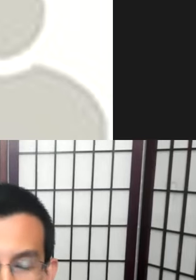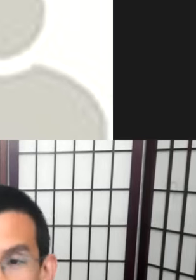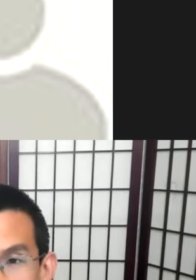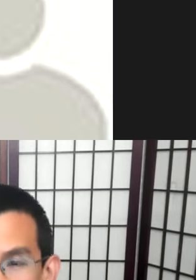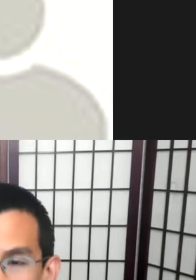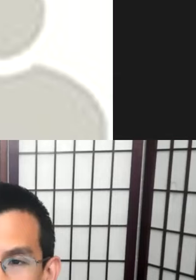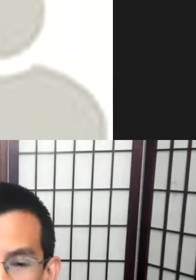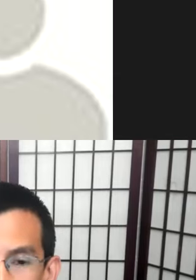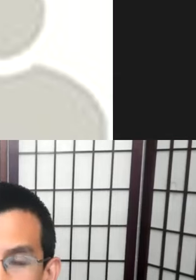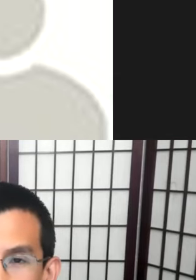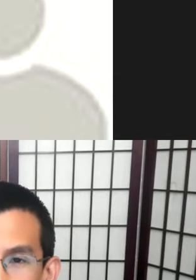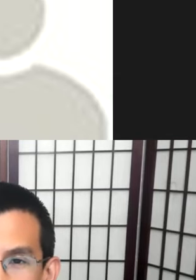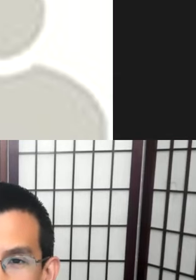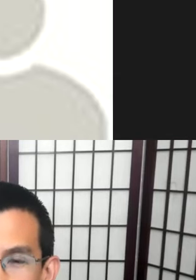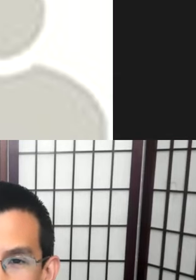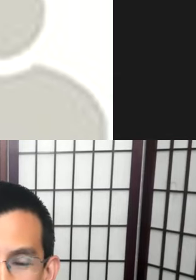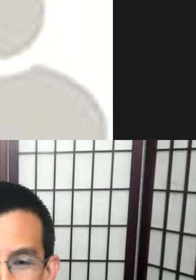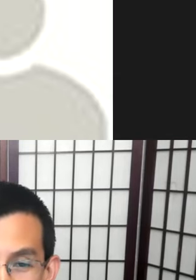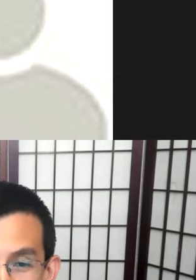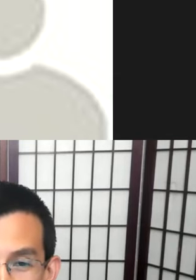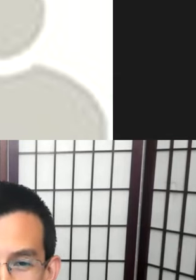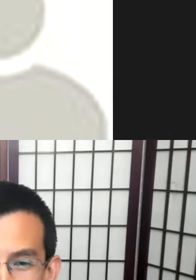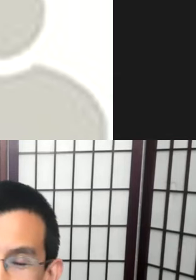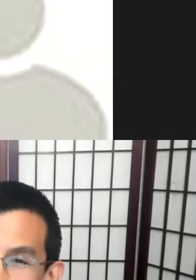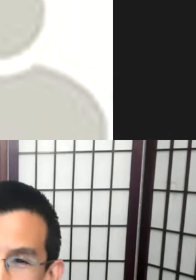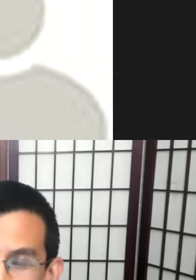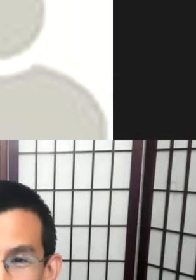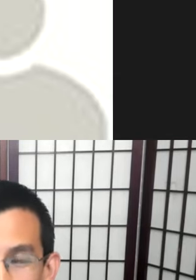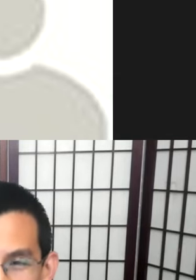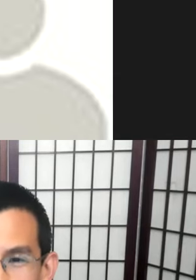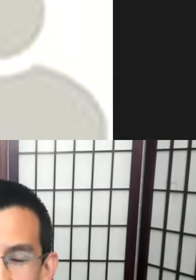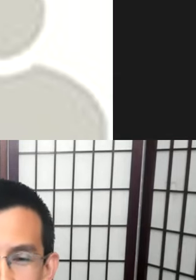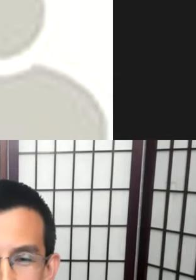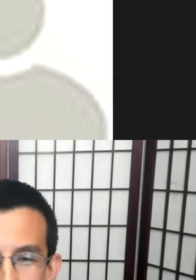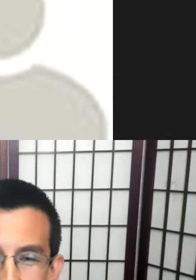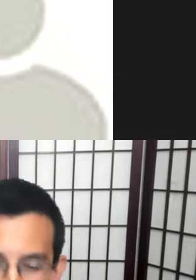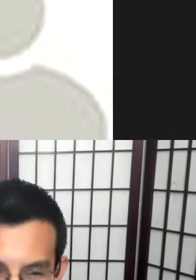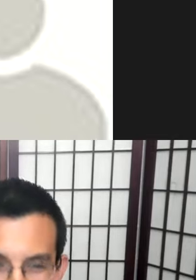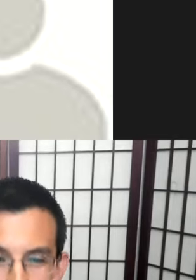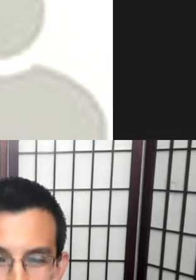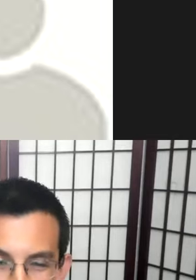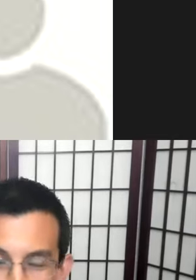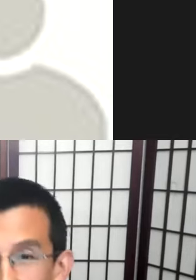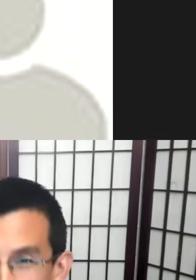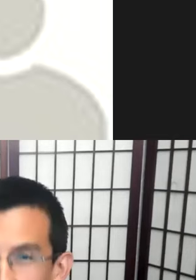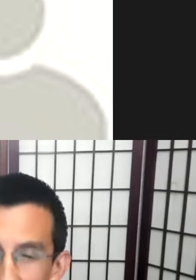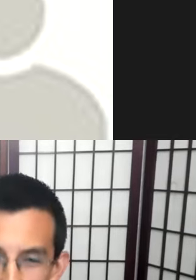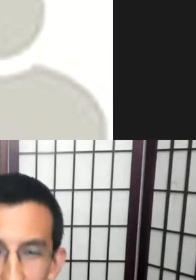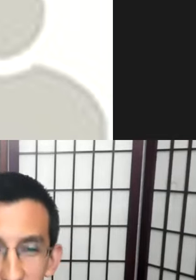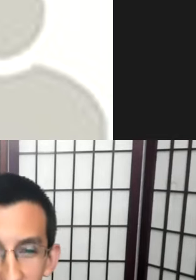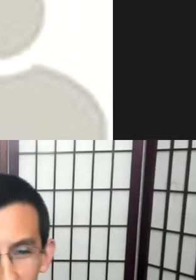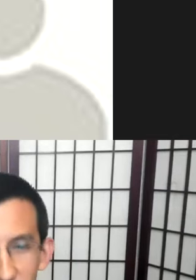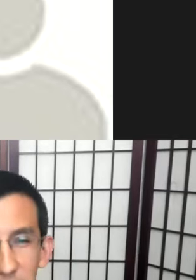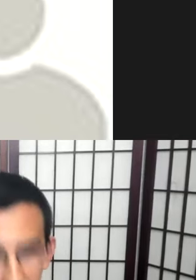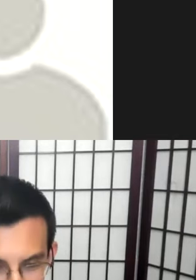to, you know, to many native communities. You know, people have jobs. If they're taking time away from those jobs in order to do language work, they need to be